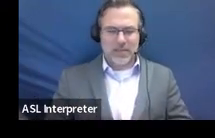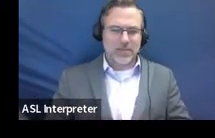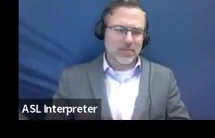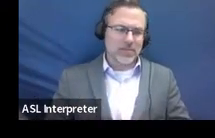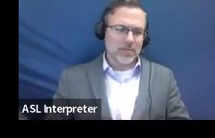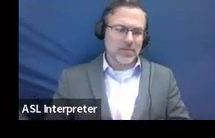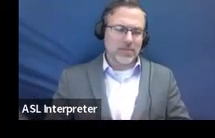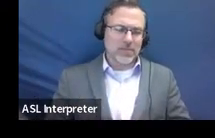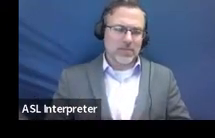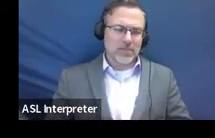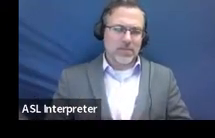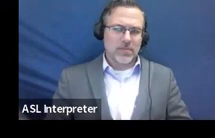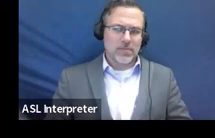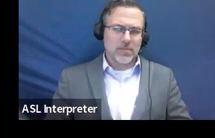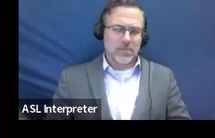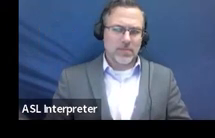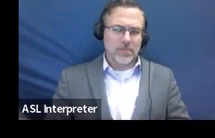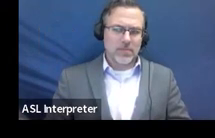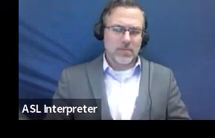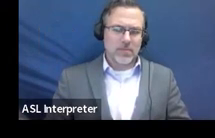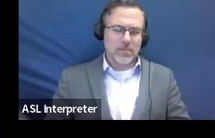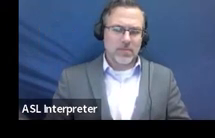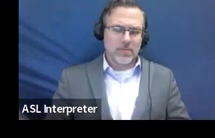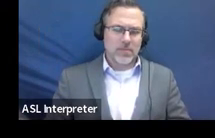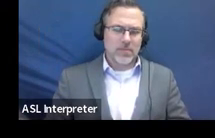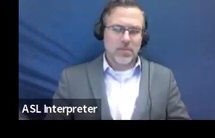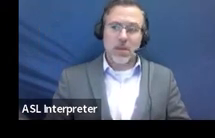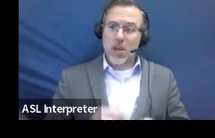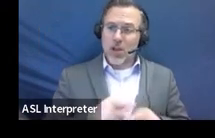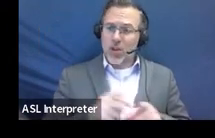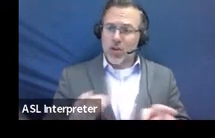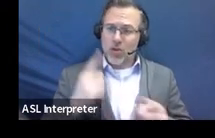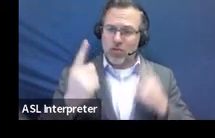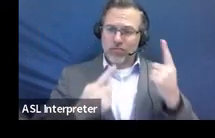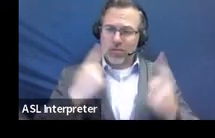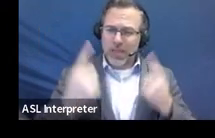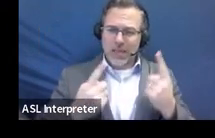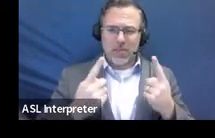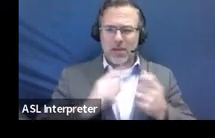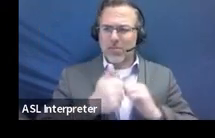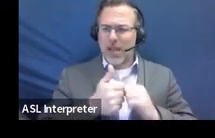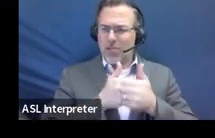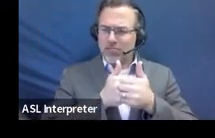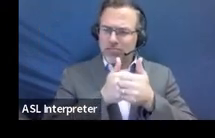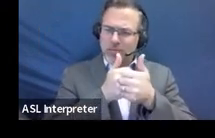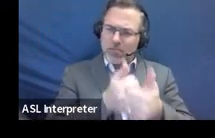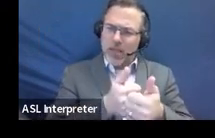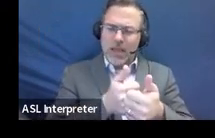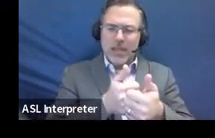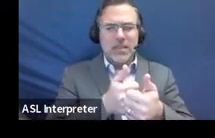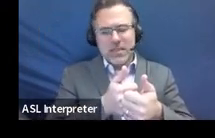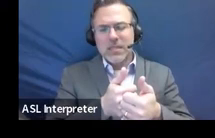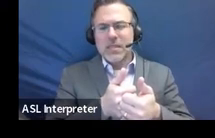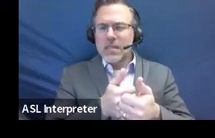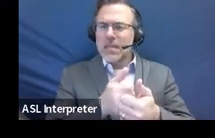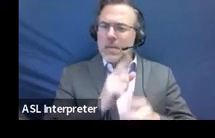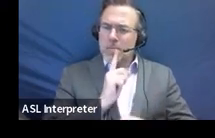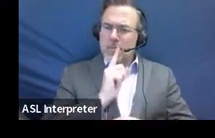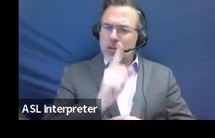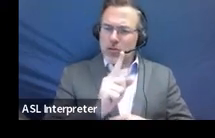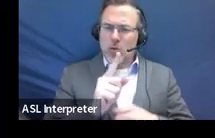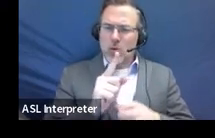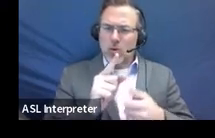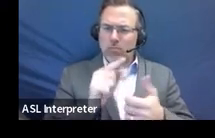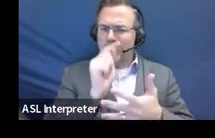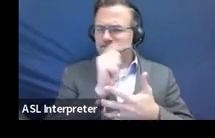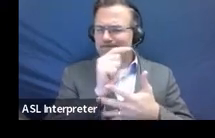So the first thing when we're thinking about compliance for these eligibility forms is just making sure that these things are checked